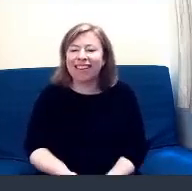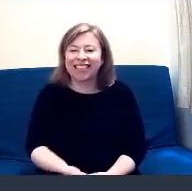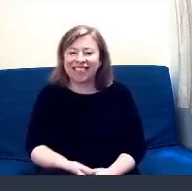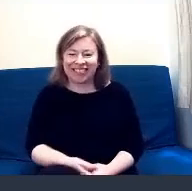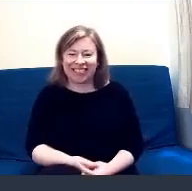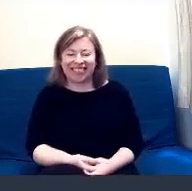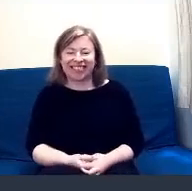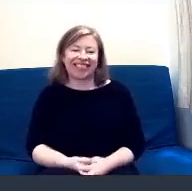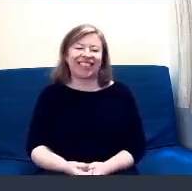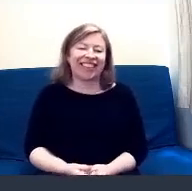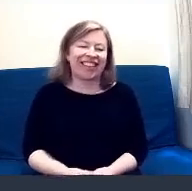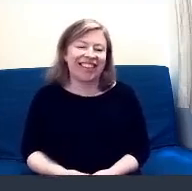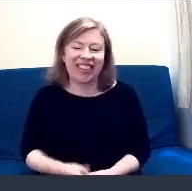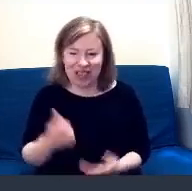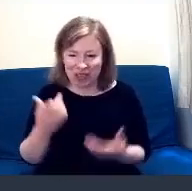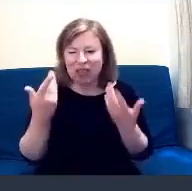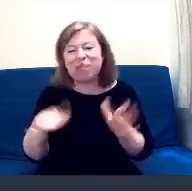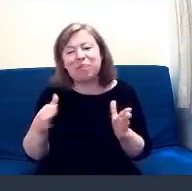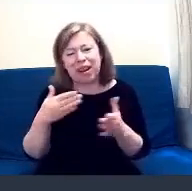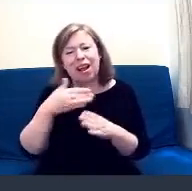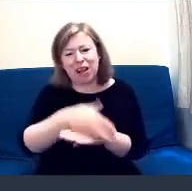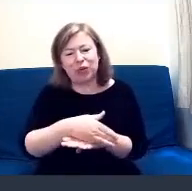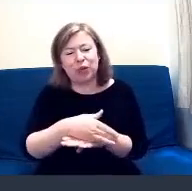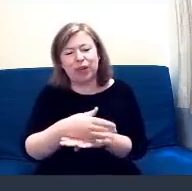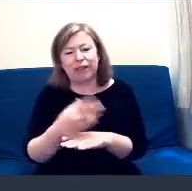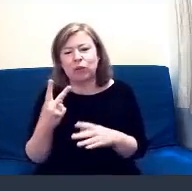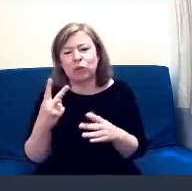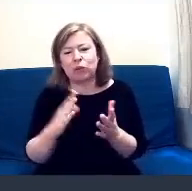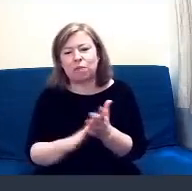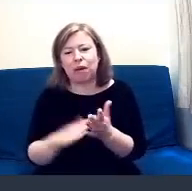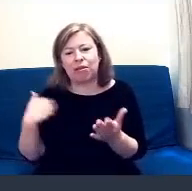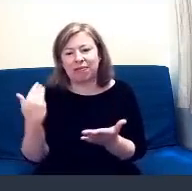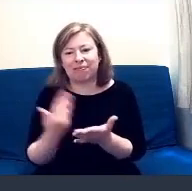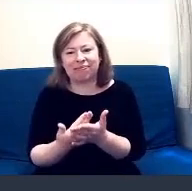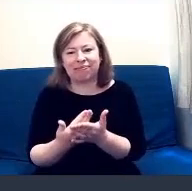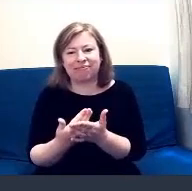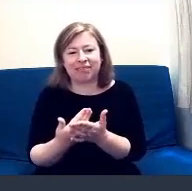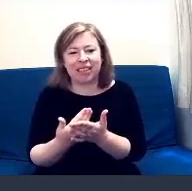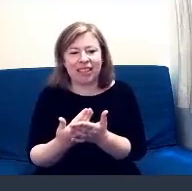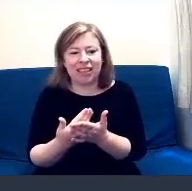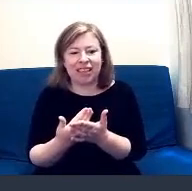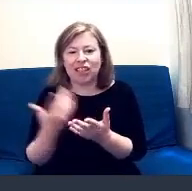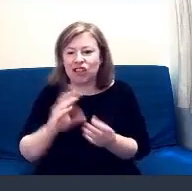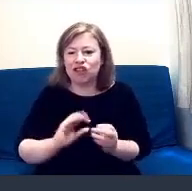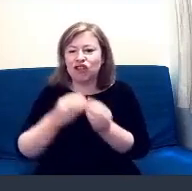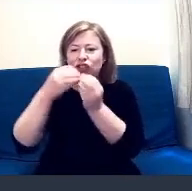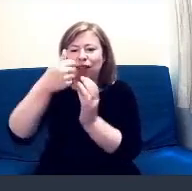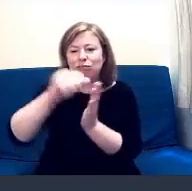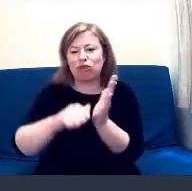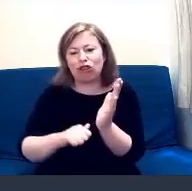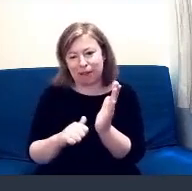Well, you have been working very hard over the past two months to bring this program together. So